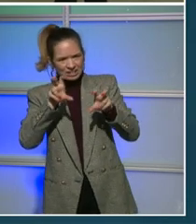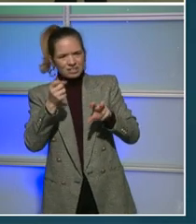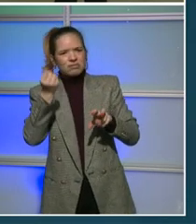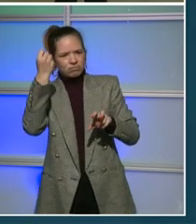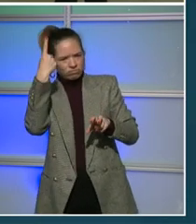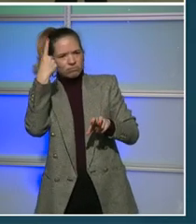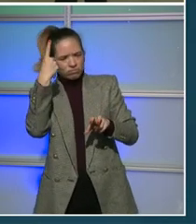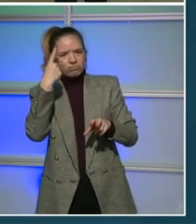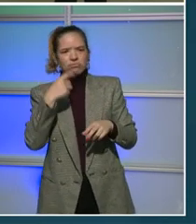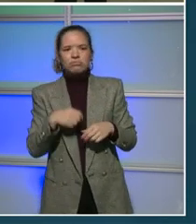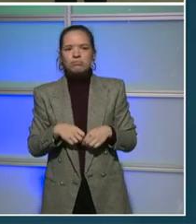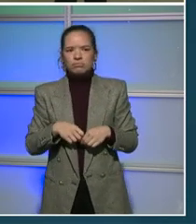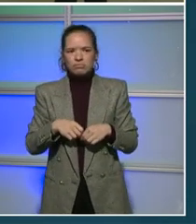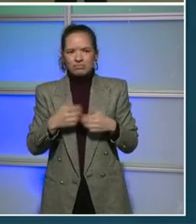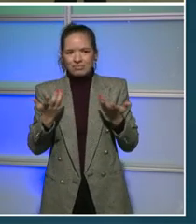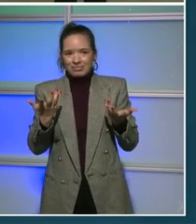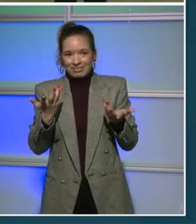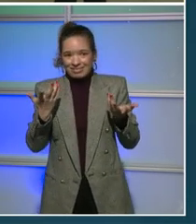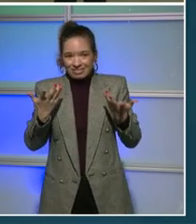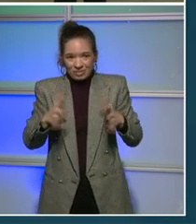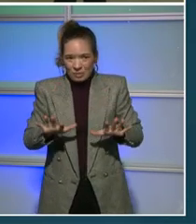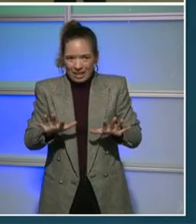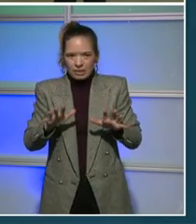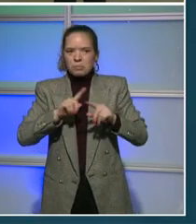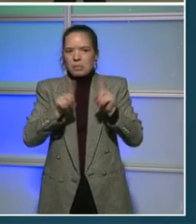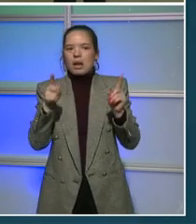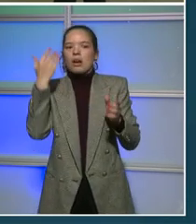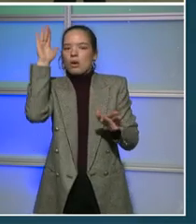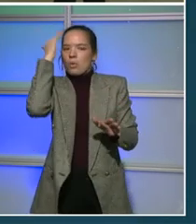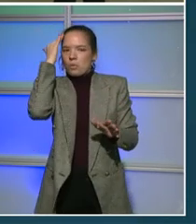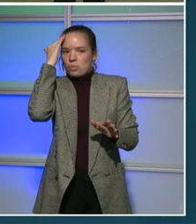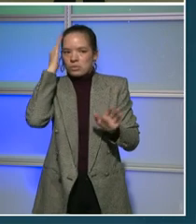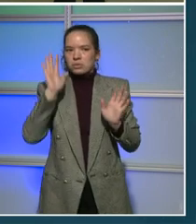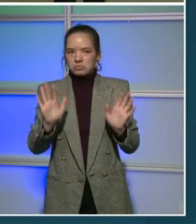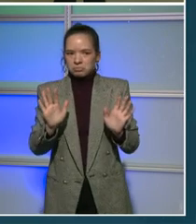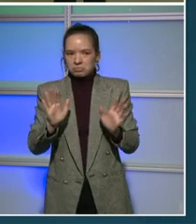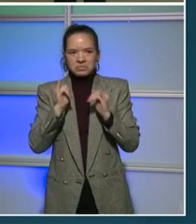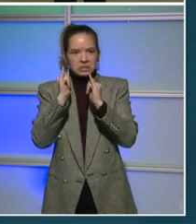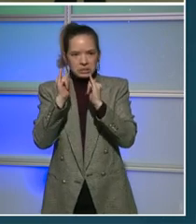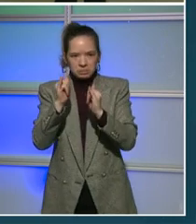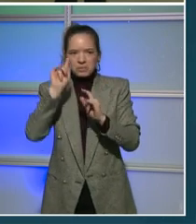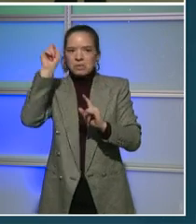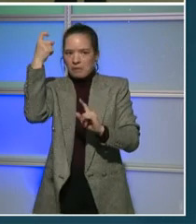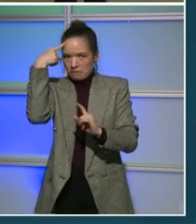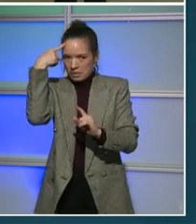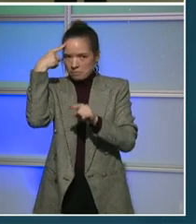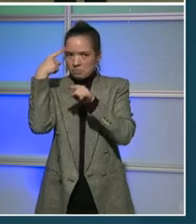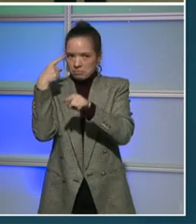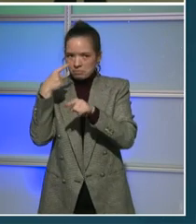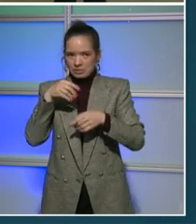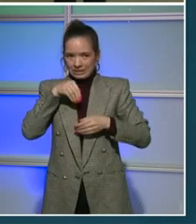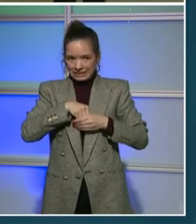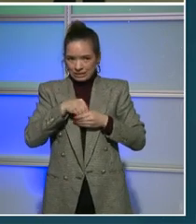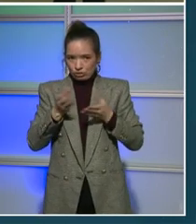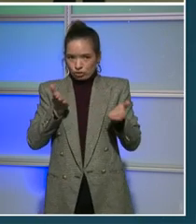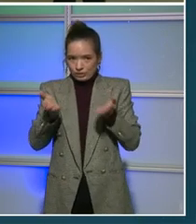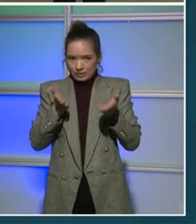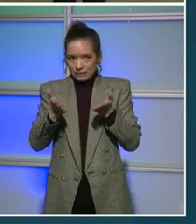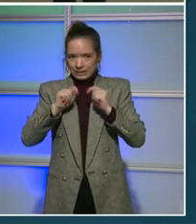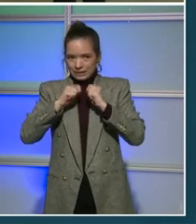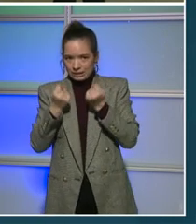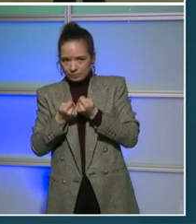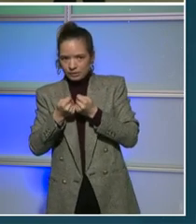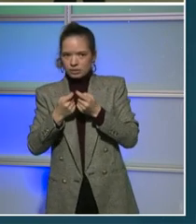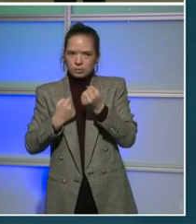because you want to, but you know that you have to. Well, that's the same for our government. The internal services team is the backbone that